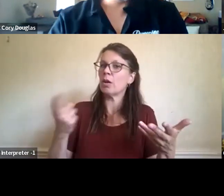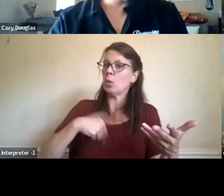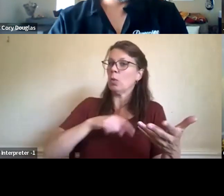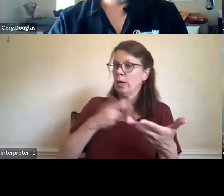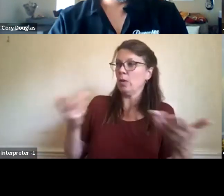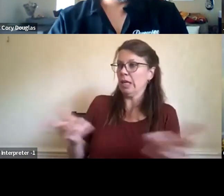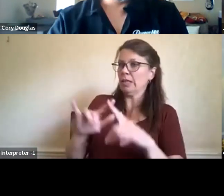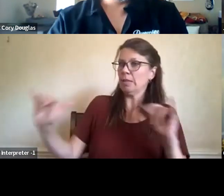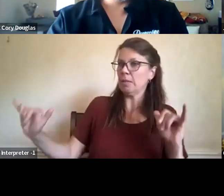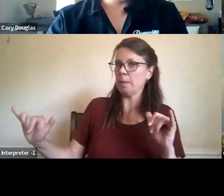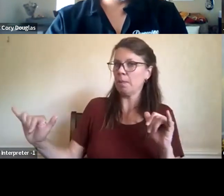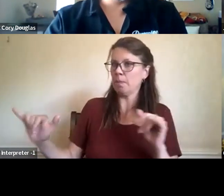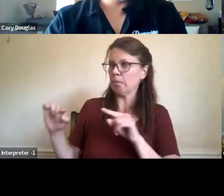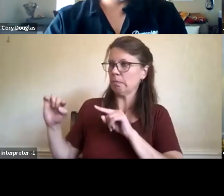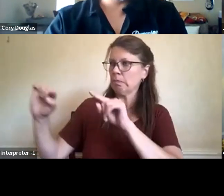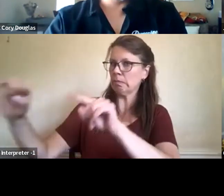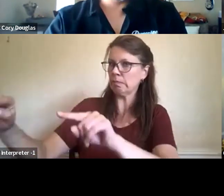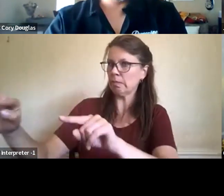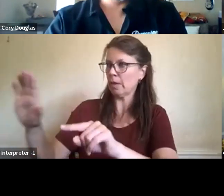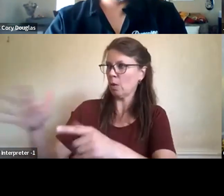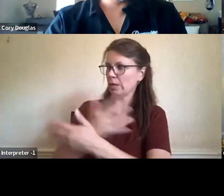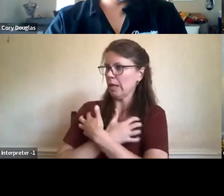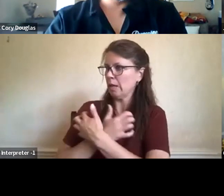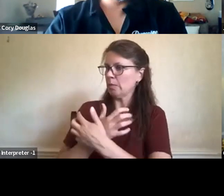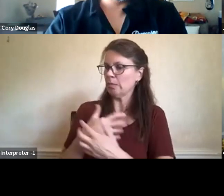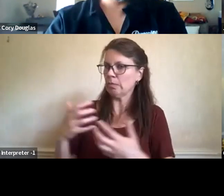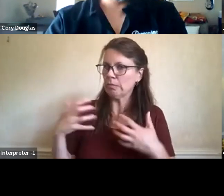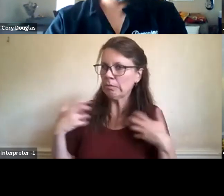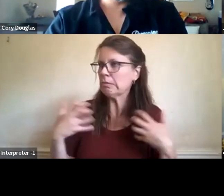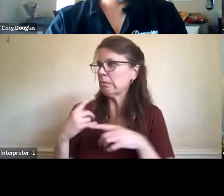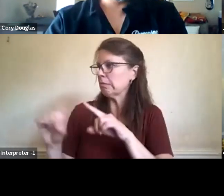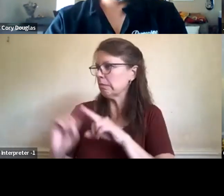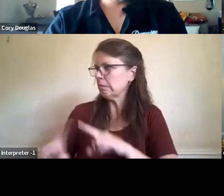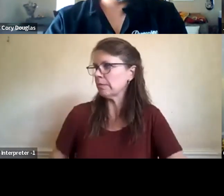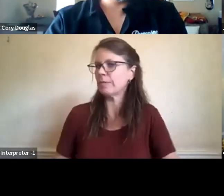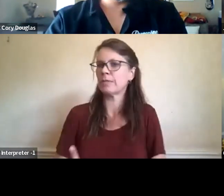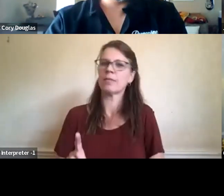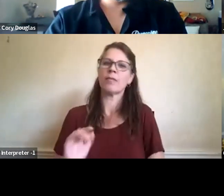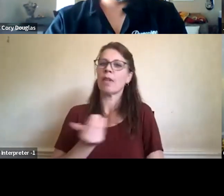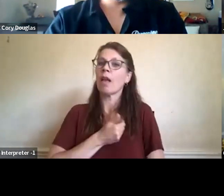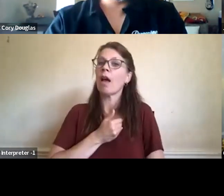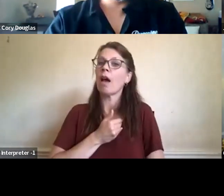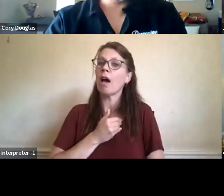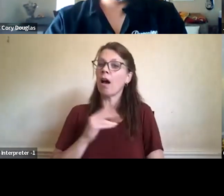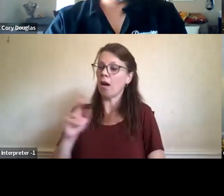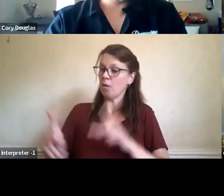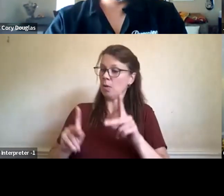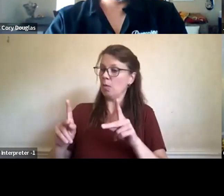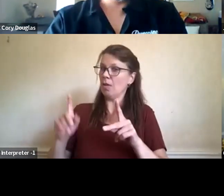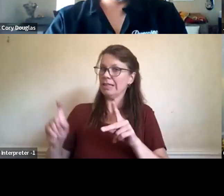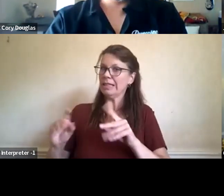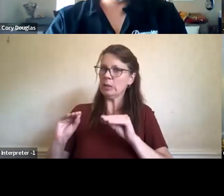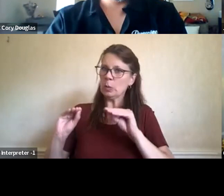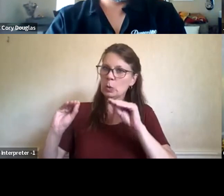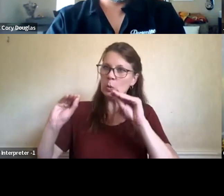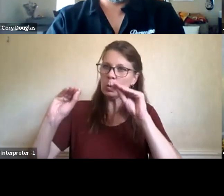people moved up the inlets and cultivated river systems by transplanting salmon